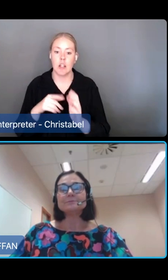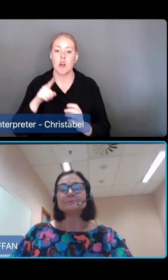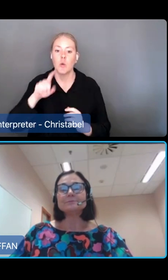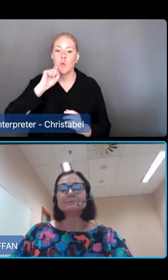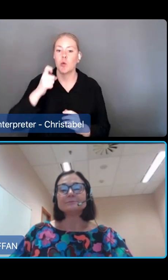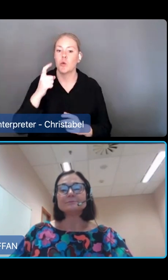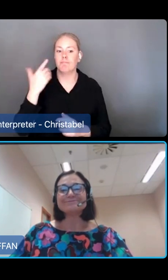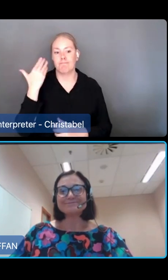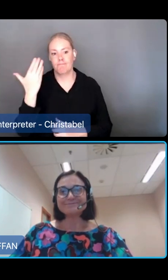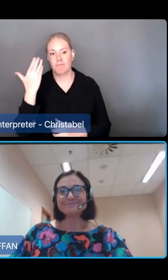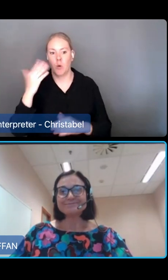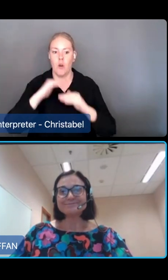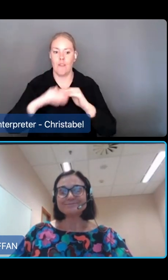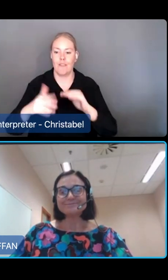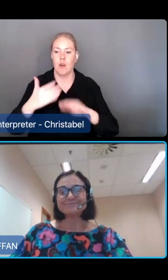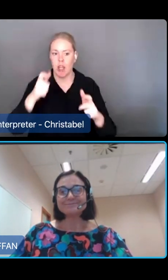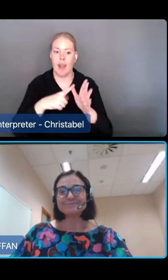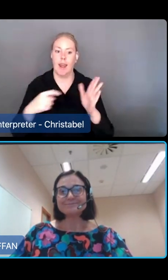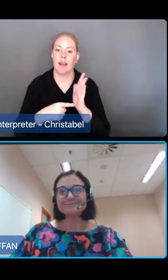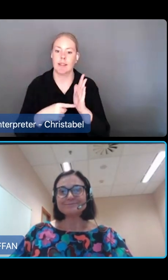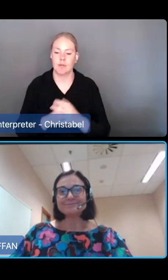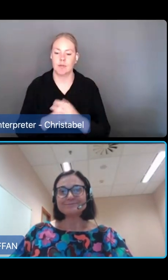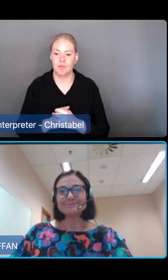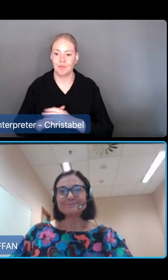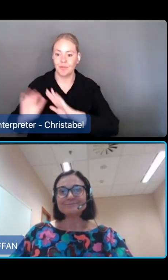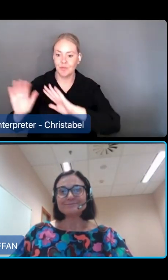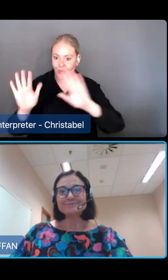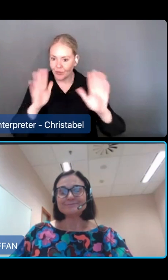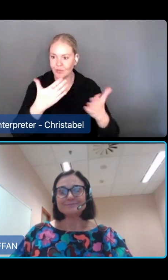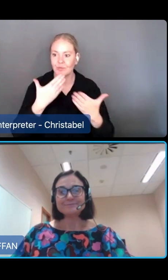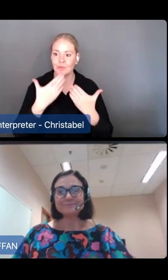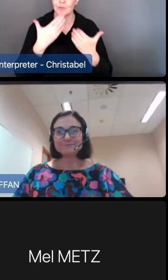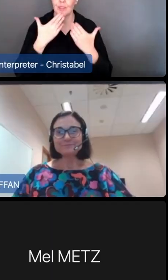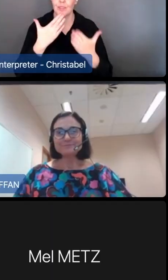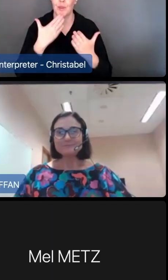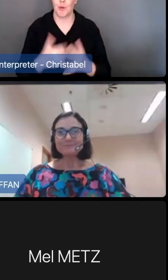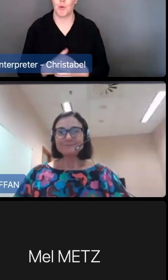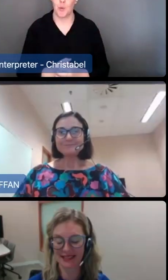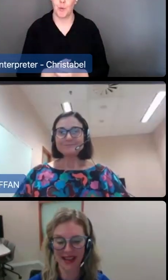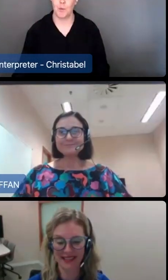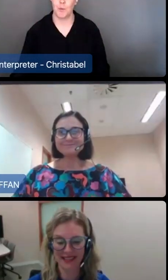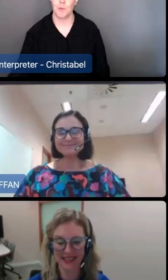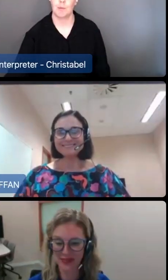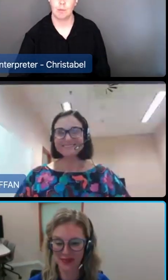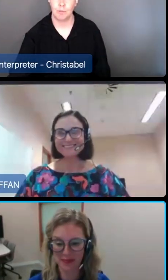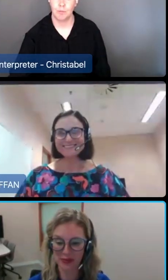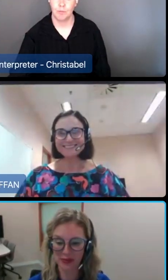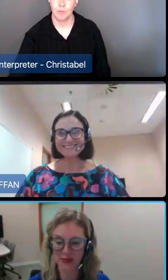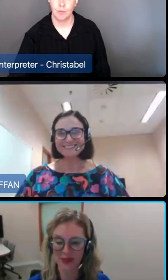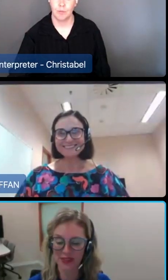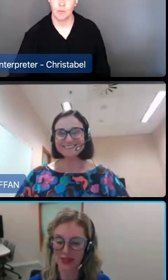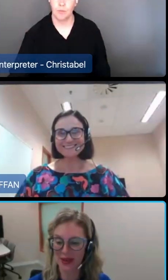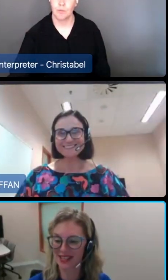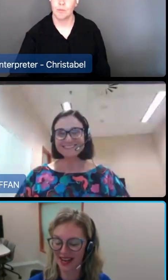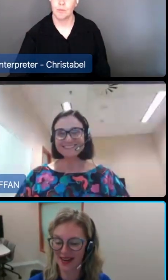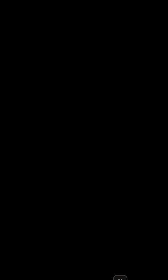Mel Metz, Secretary of the Legislative and very excited about the exposure draft of the bill for the